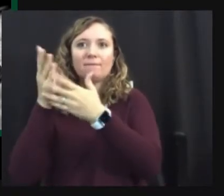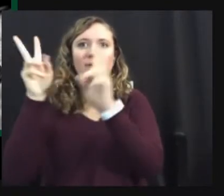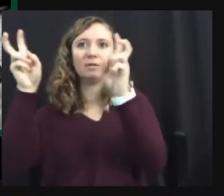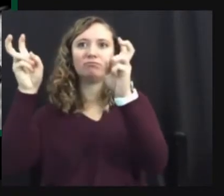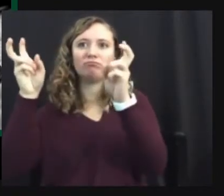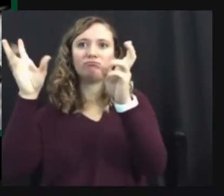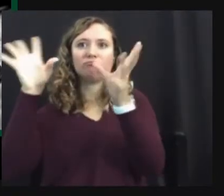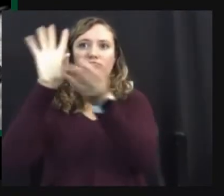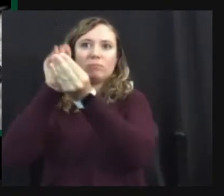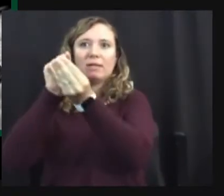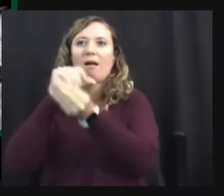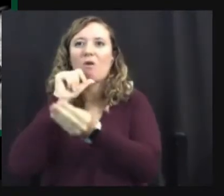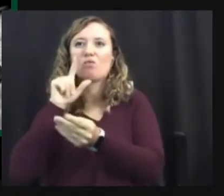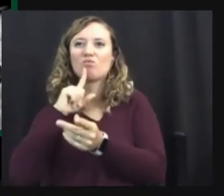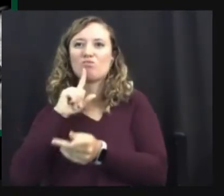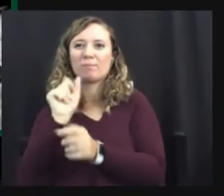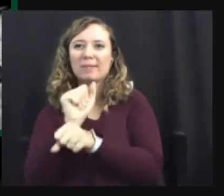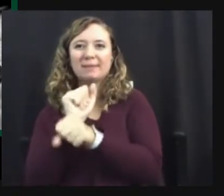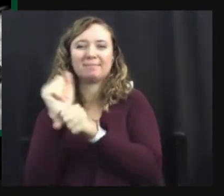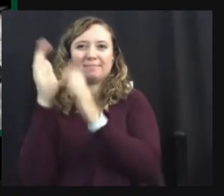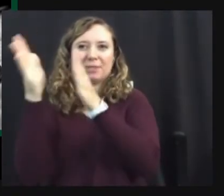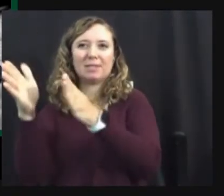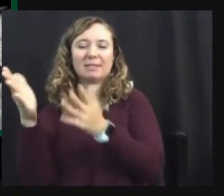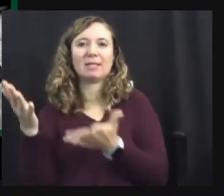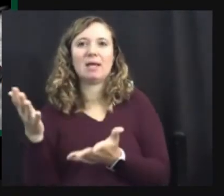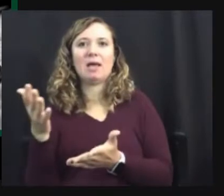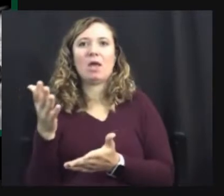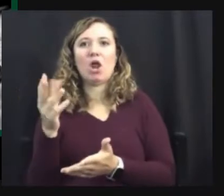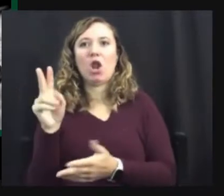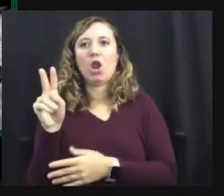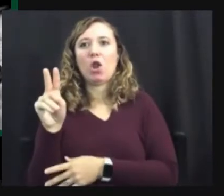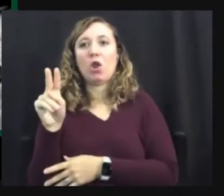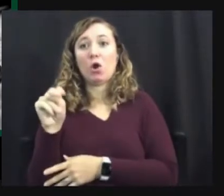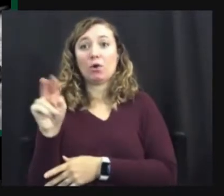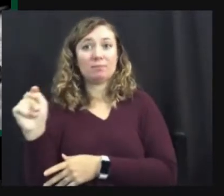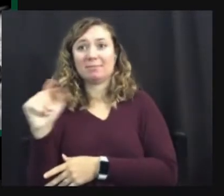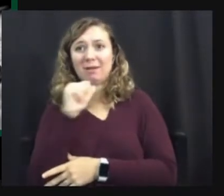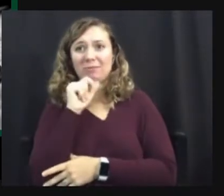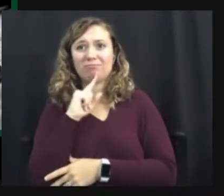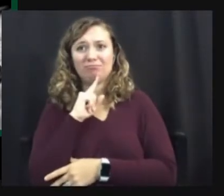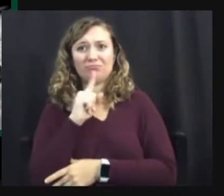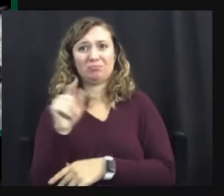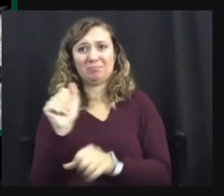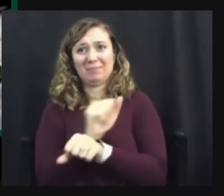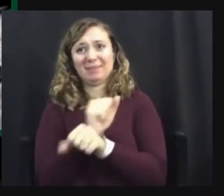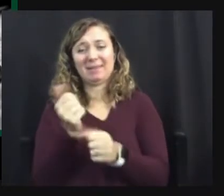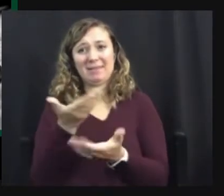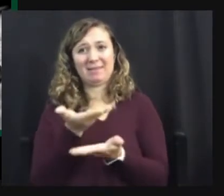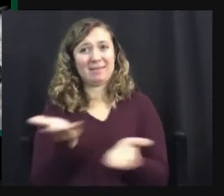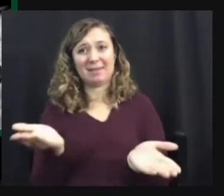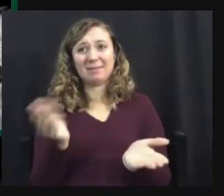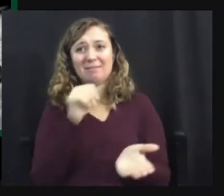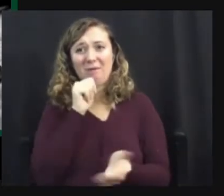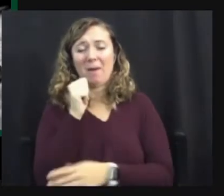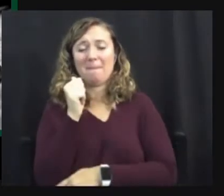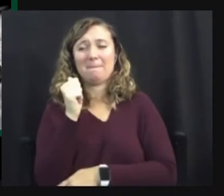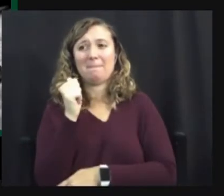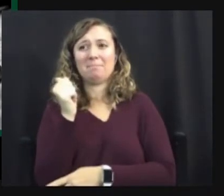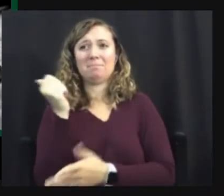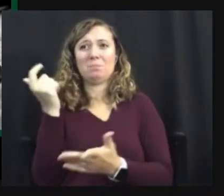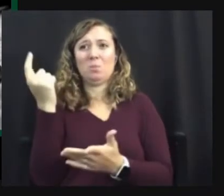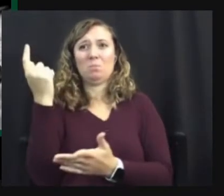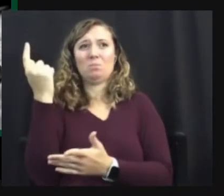it's not a real person, right? Neurotypical is actually not a real thing because there's nobody in the world who's a hundred percent perfectly